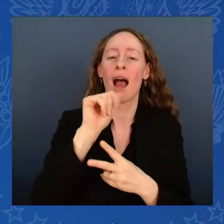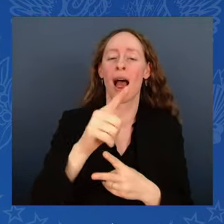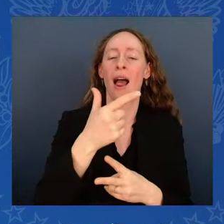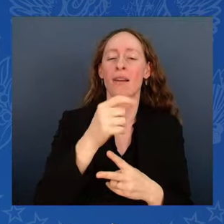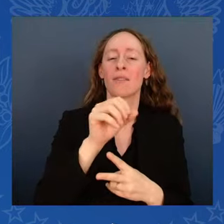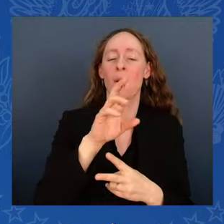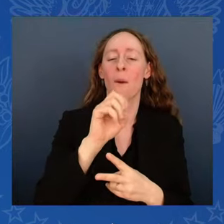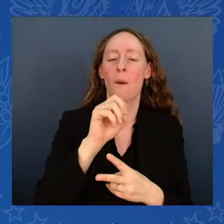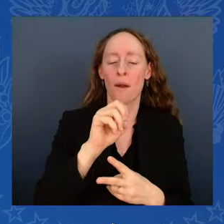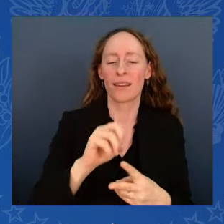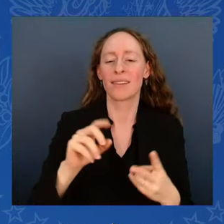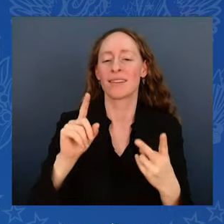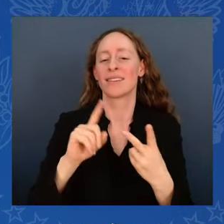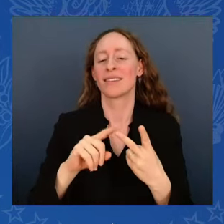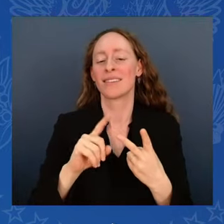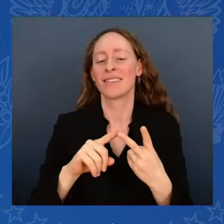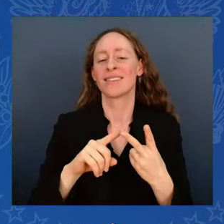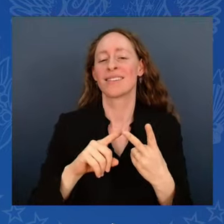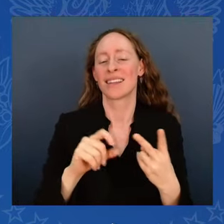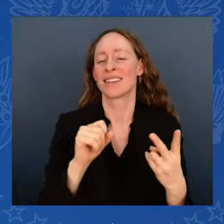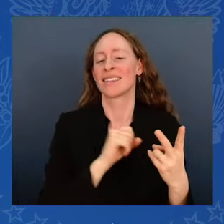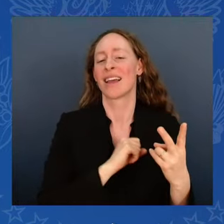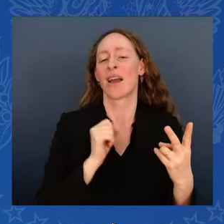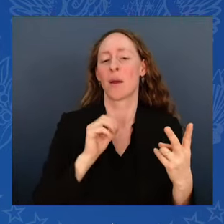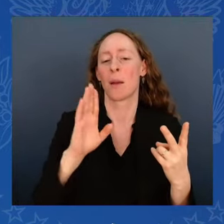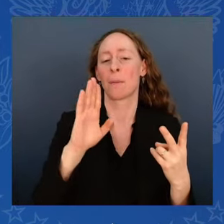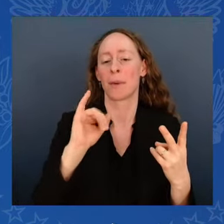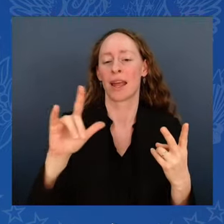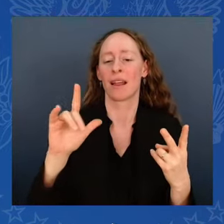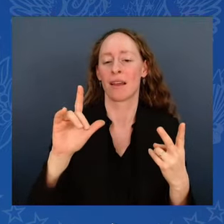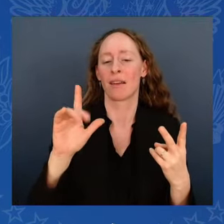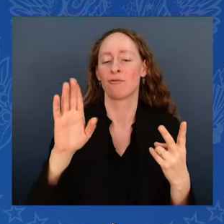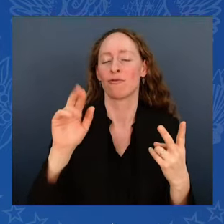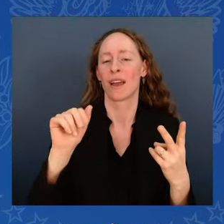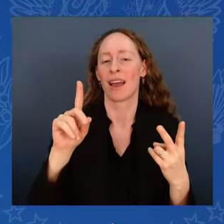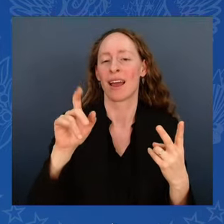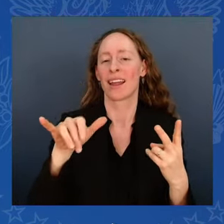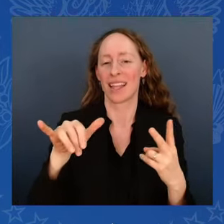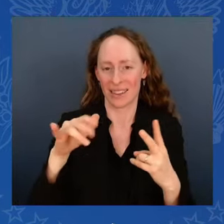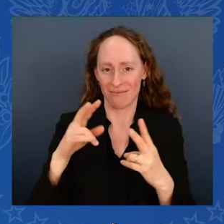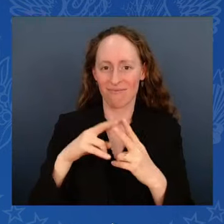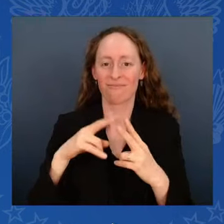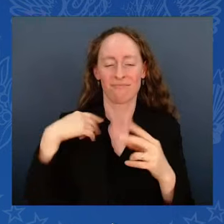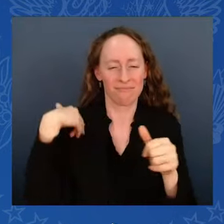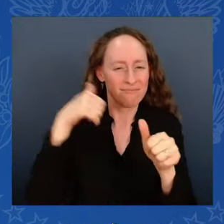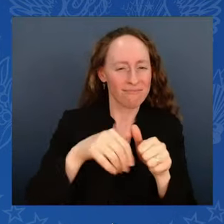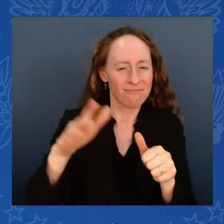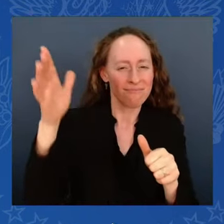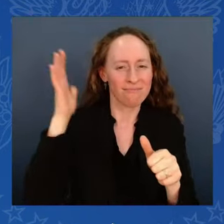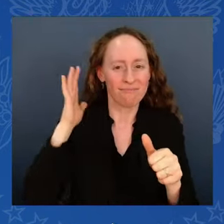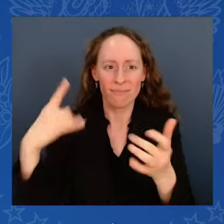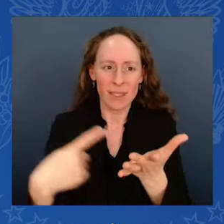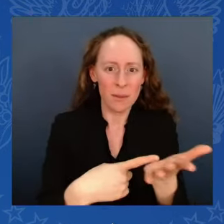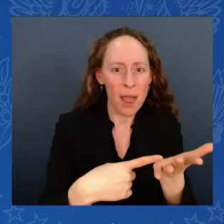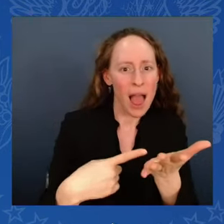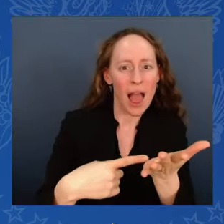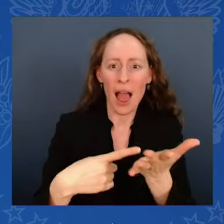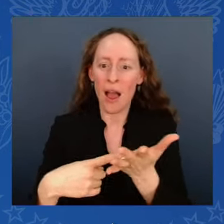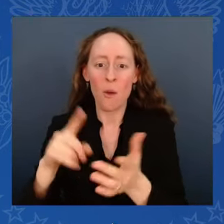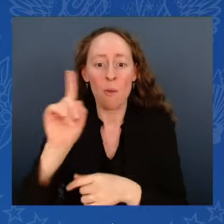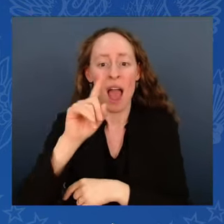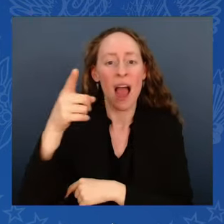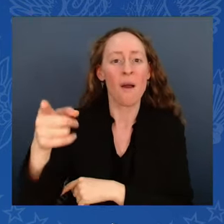Theater. Four years later, I ran for president. But four years after that, which is now